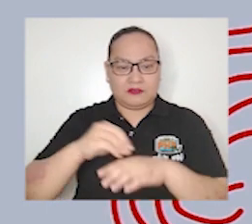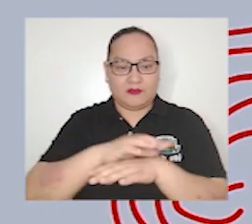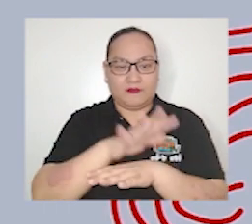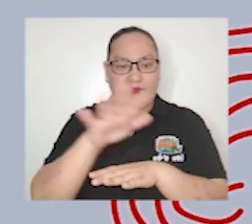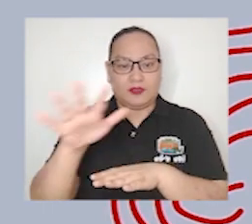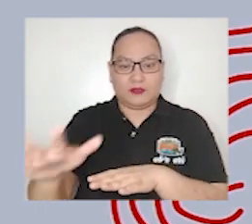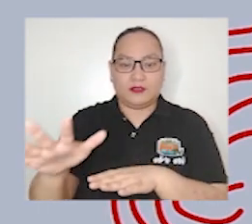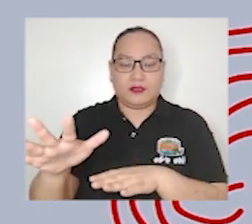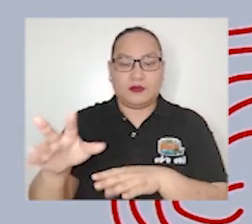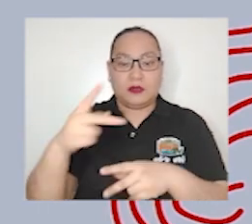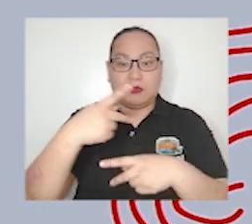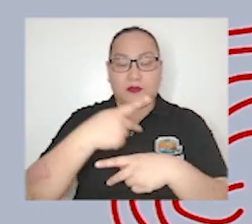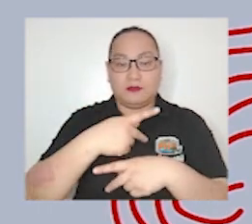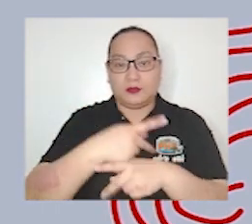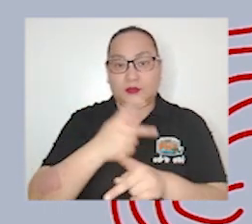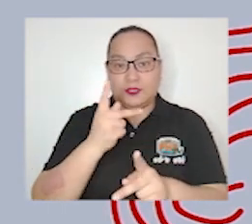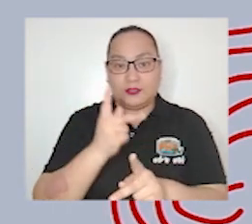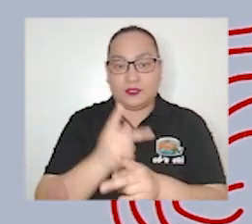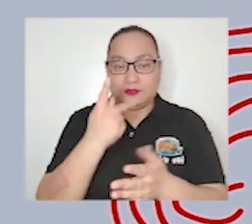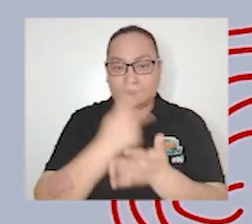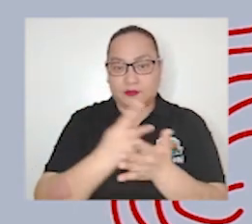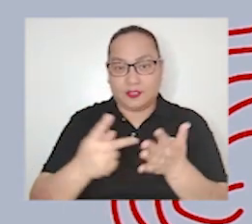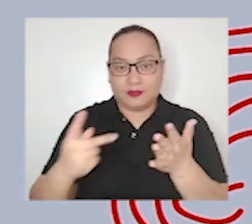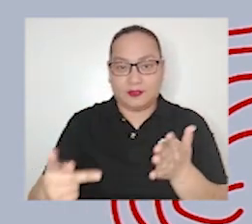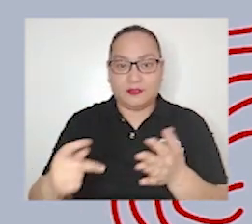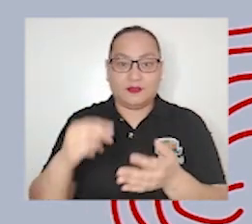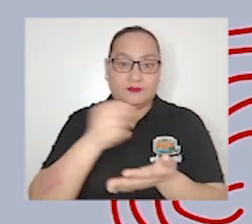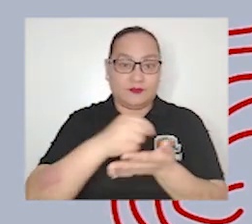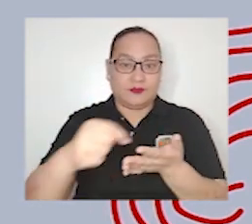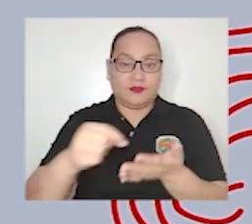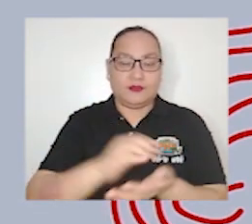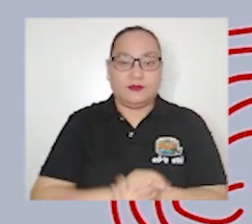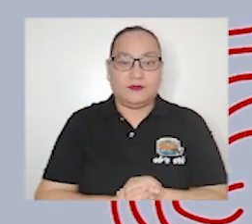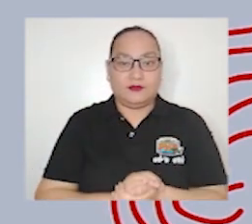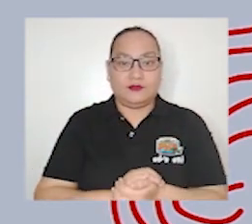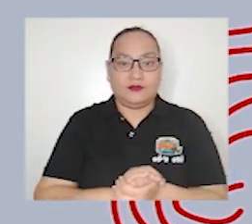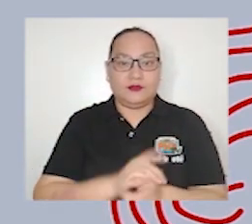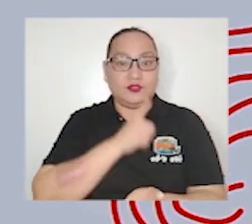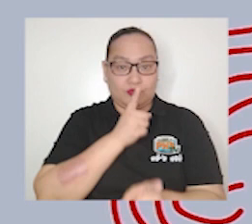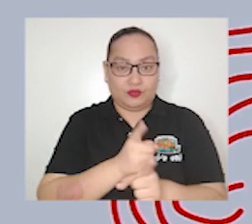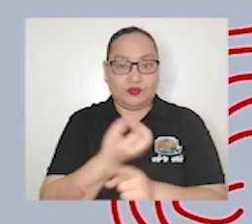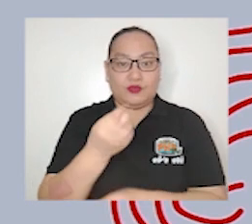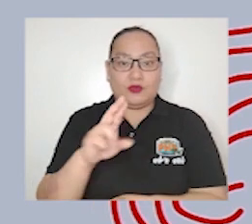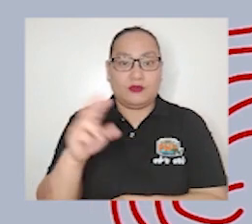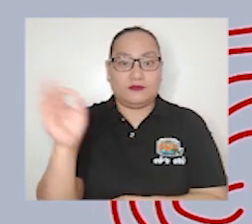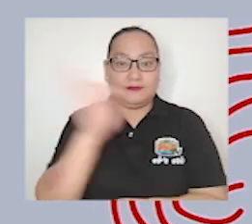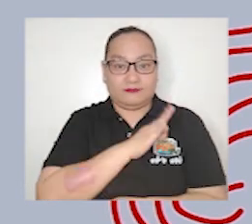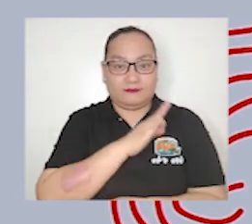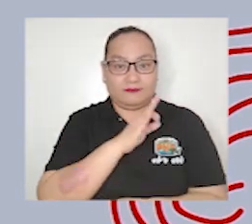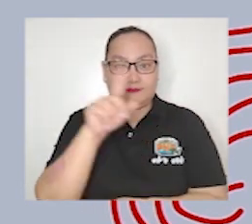by the products of journalism is it true or false